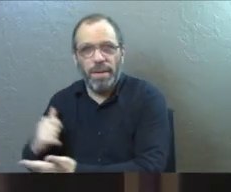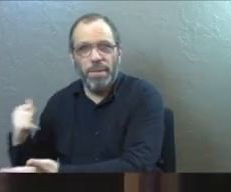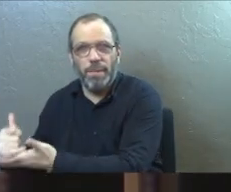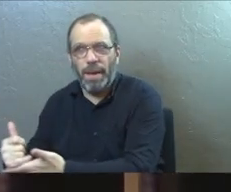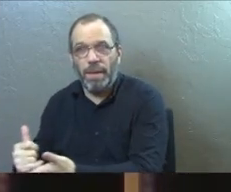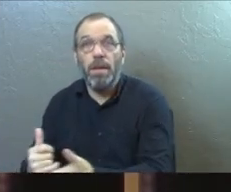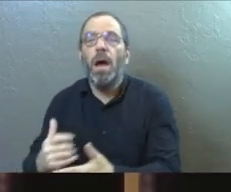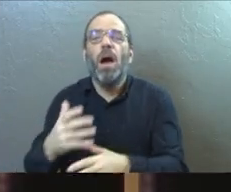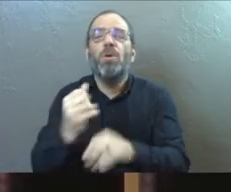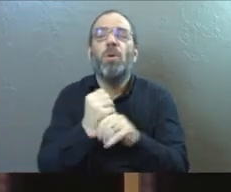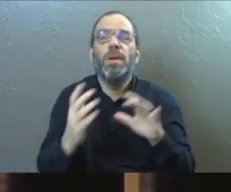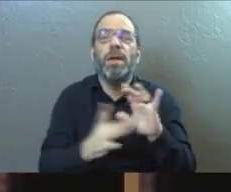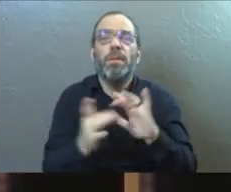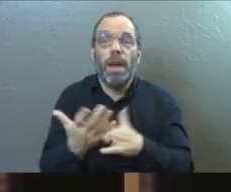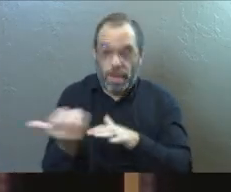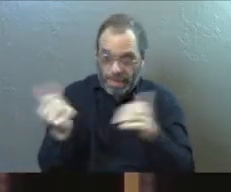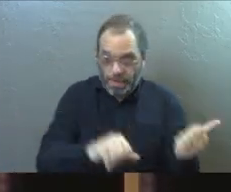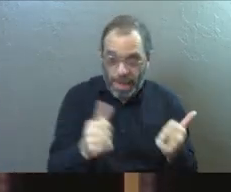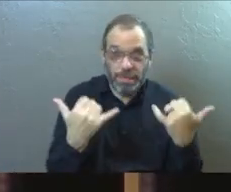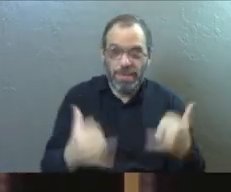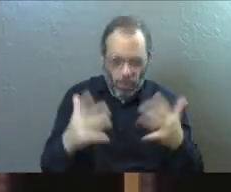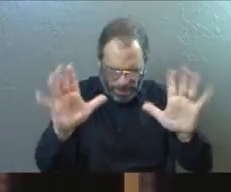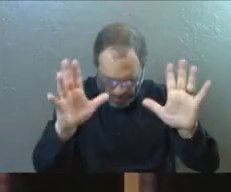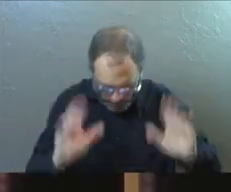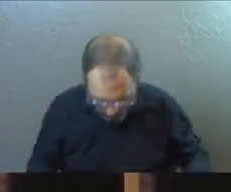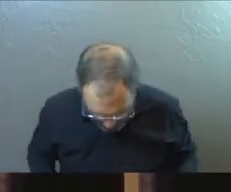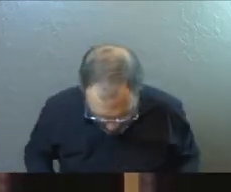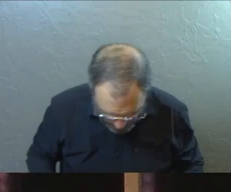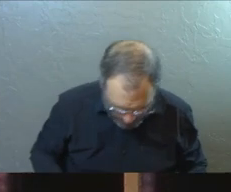Get a Bible. Get baptized today. Let's keep moving.